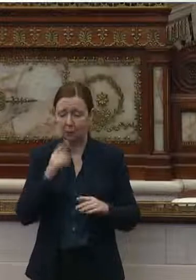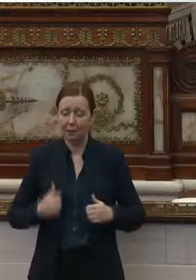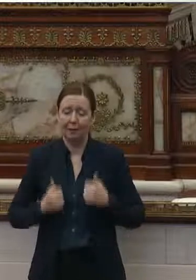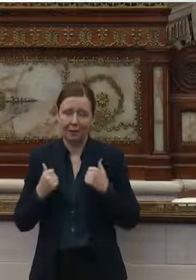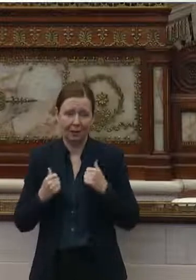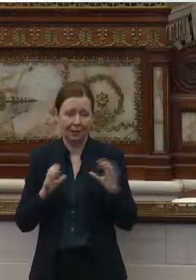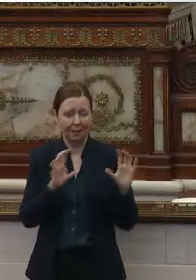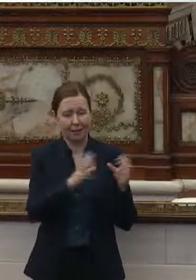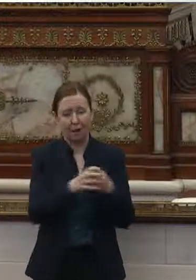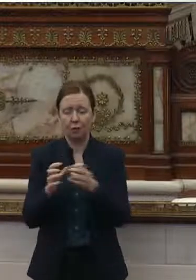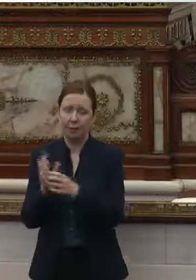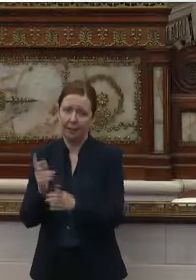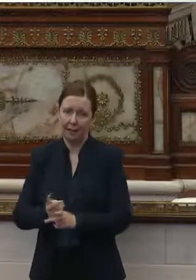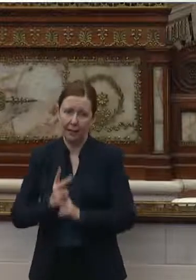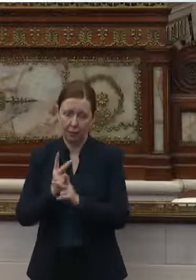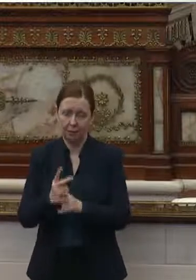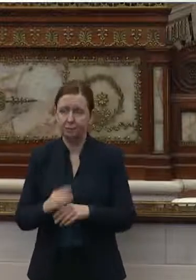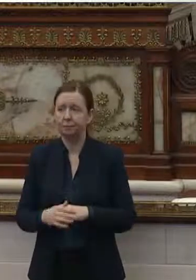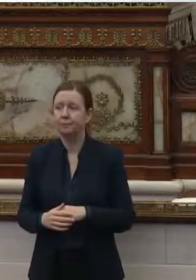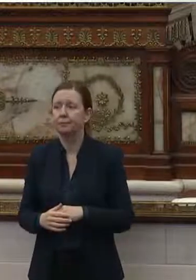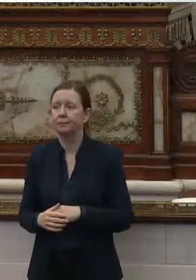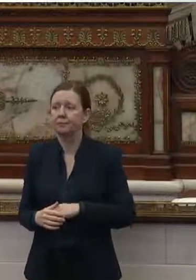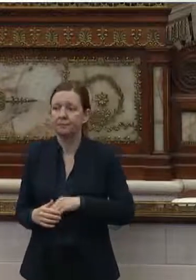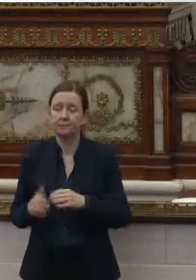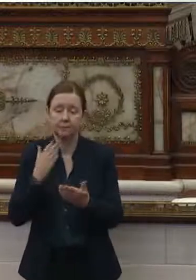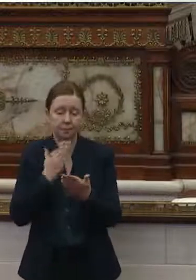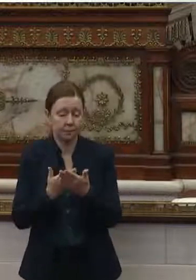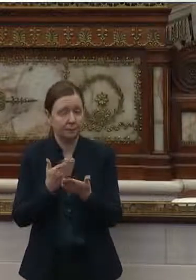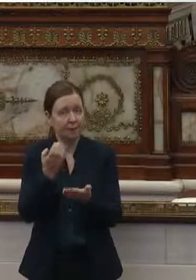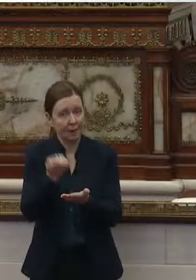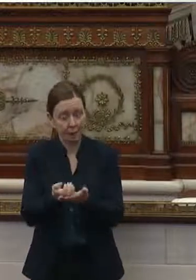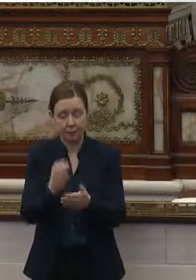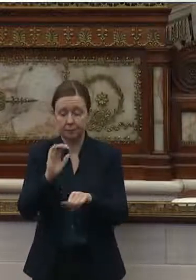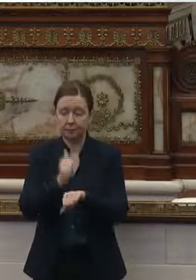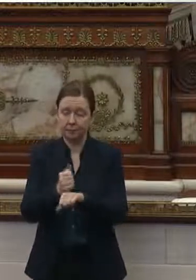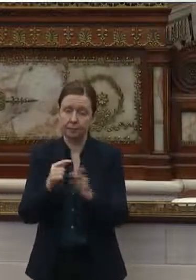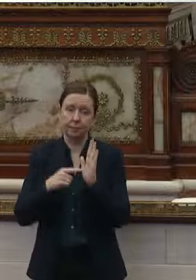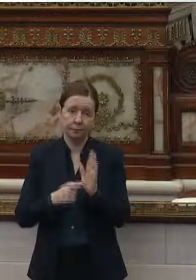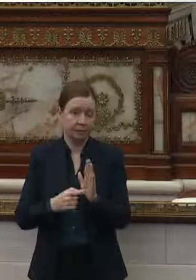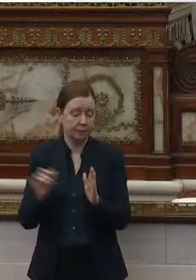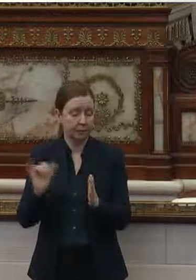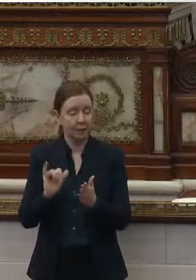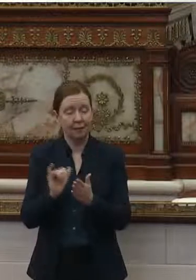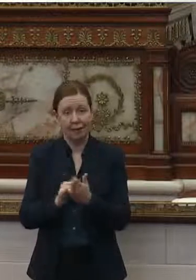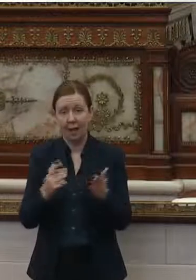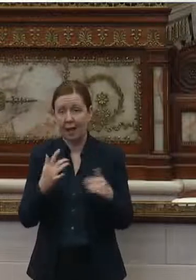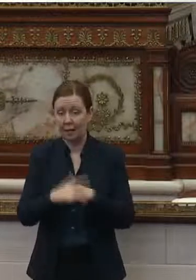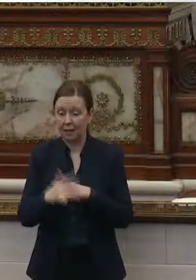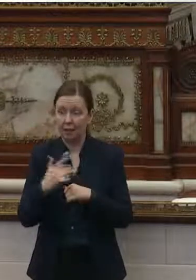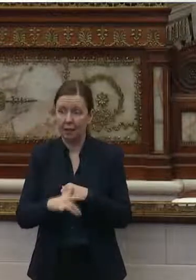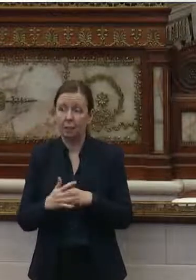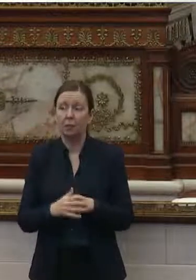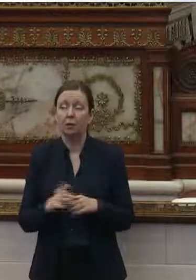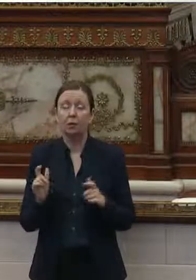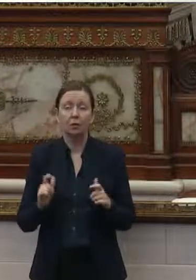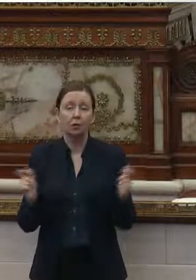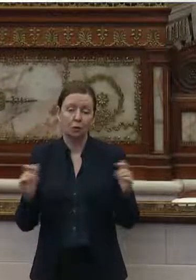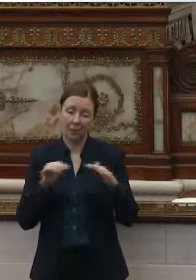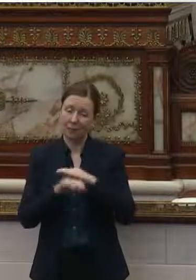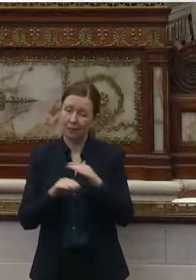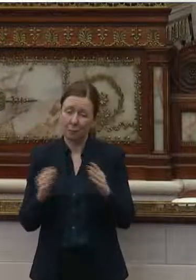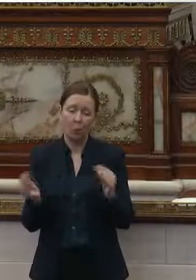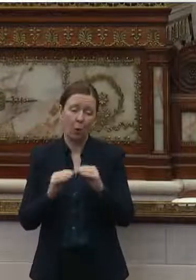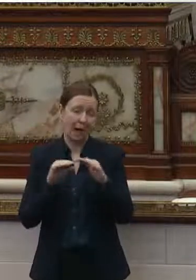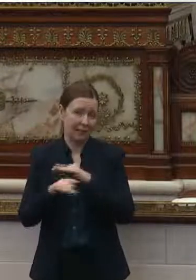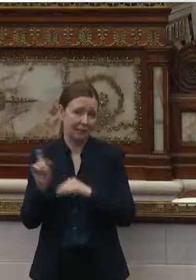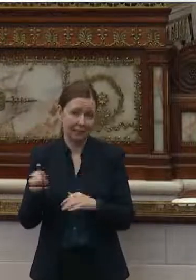congregated care. There are good evidence-based models of such programs available. Greater access is really needed.